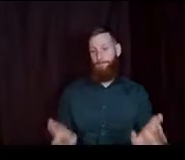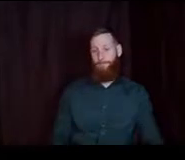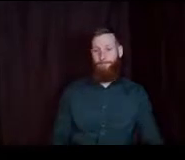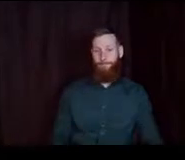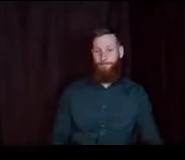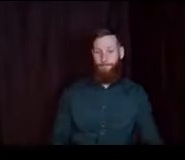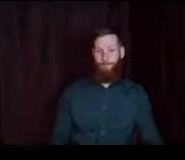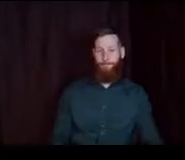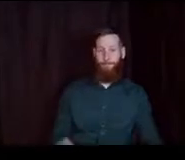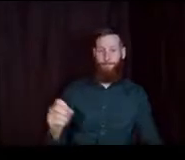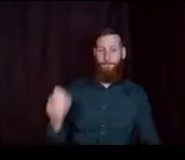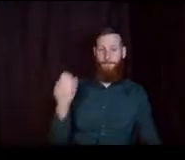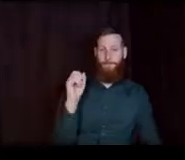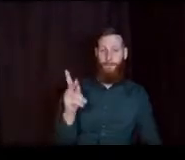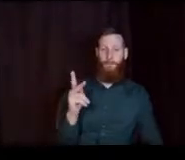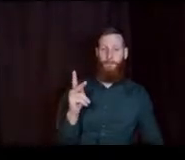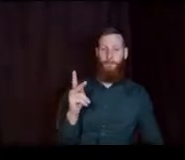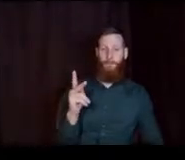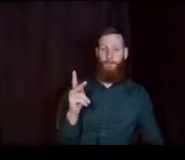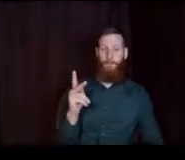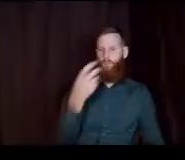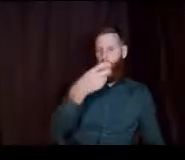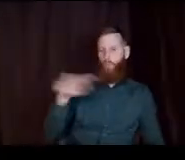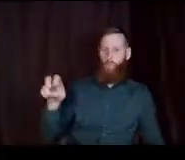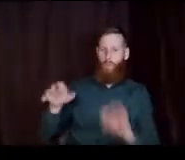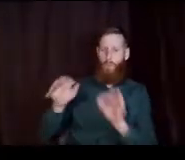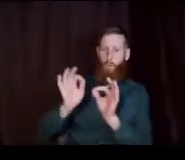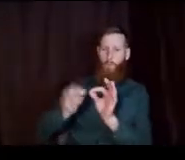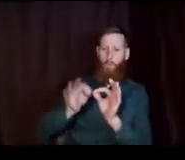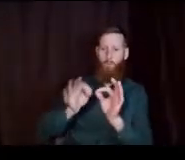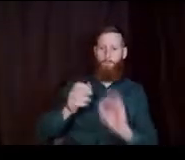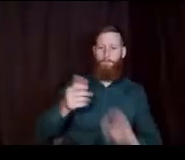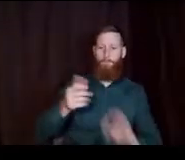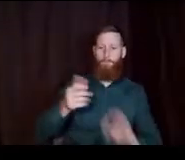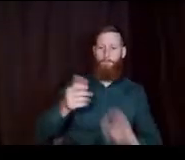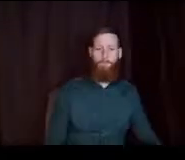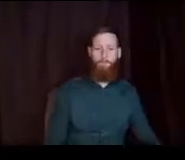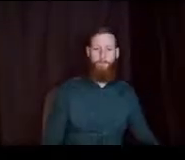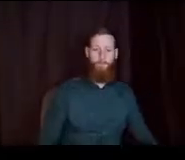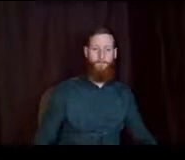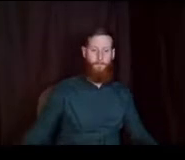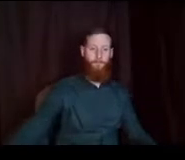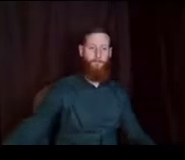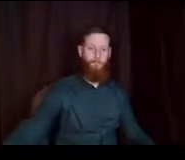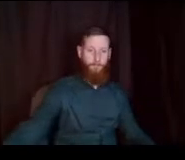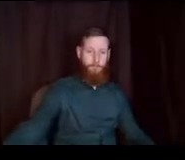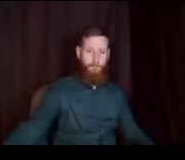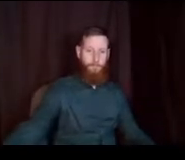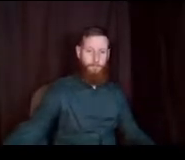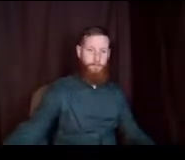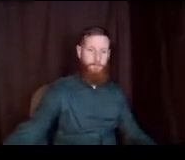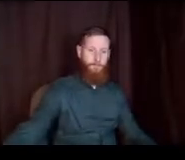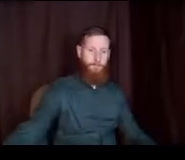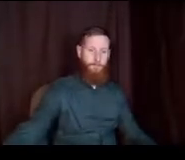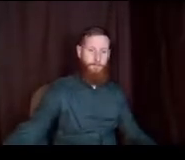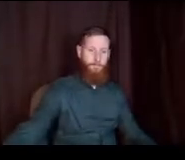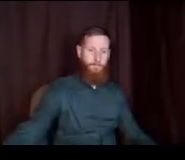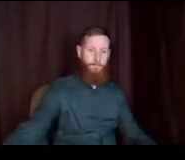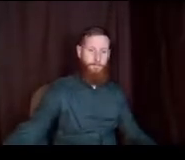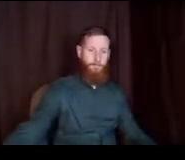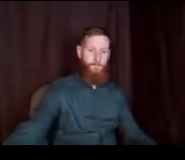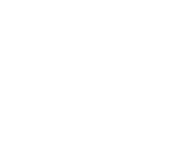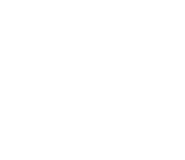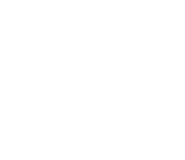OK, so I just had to refresh. Here we go. If I get a two year degree at a Seattle